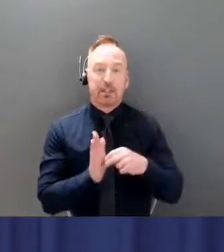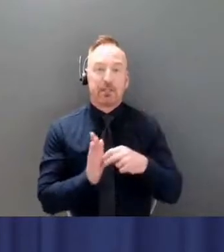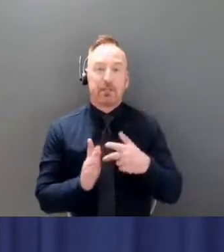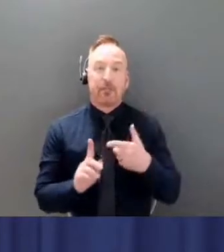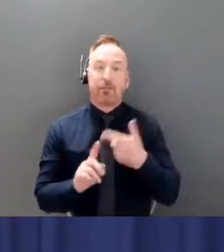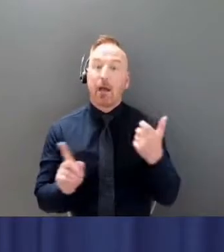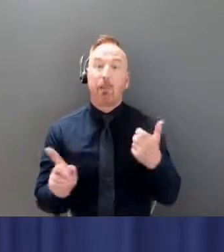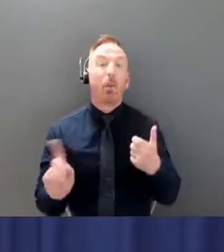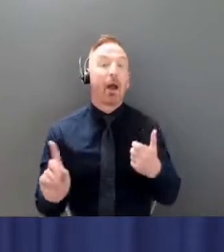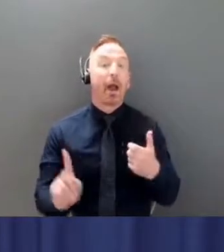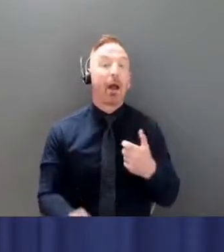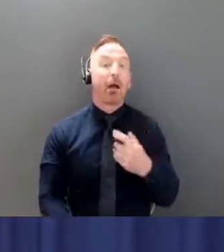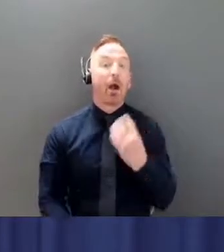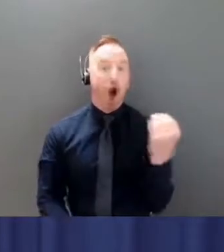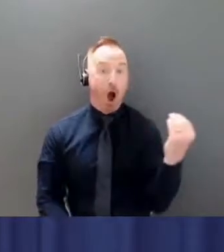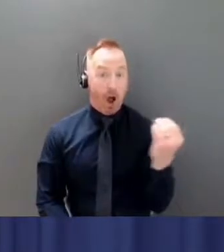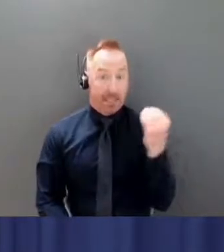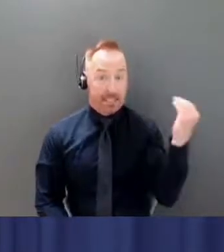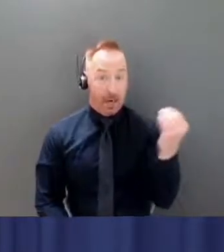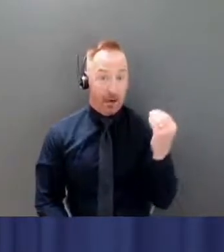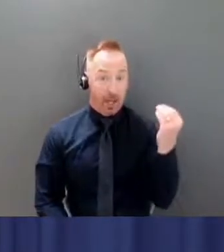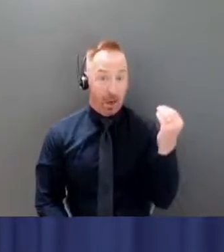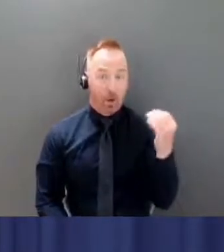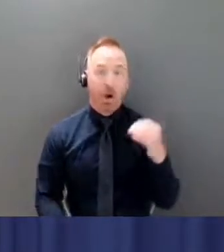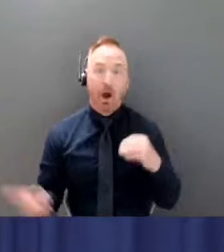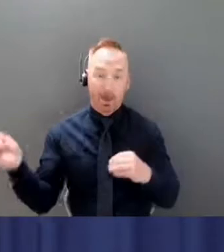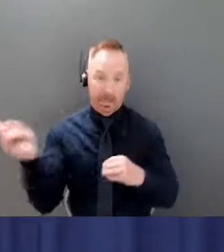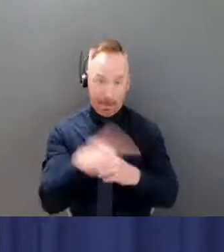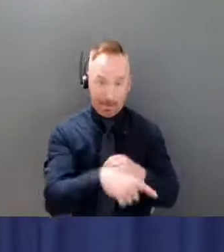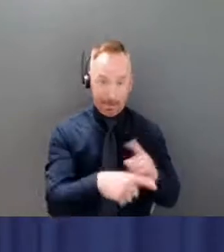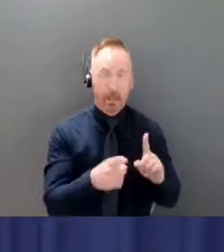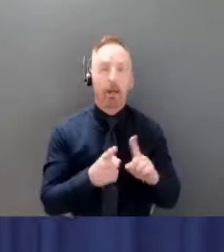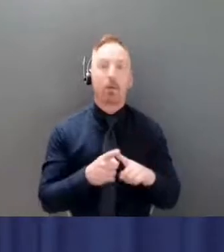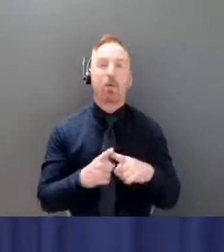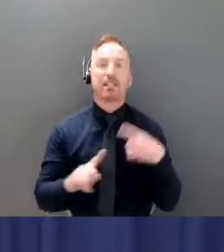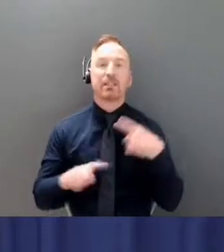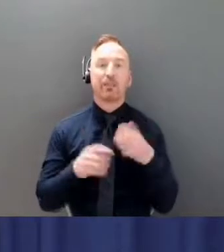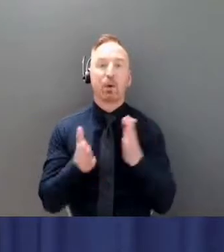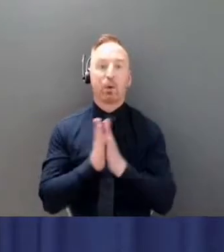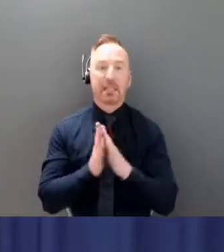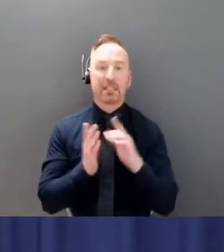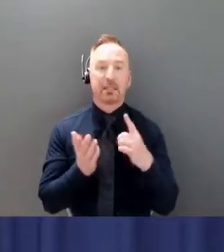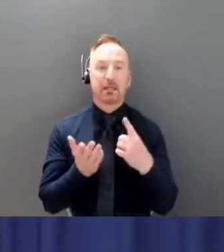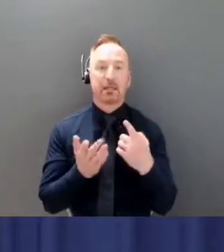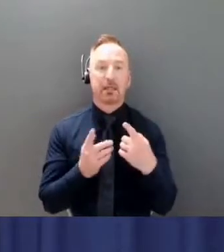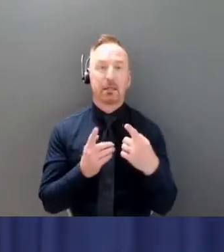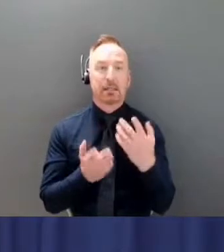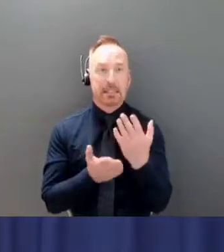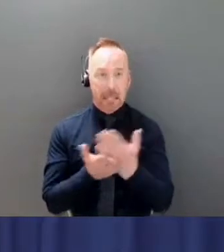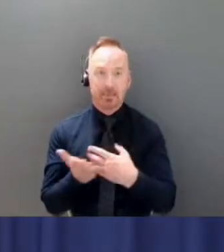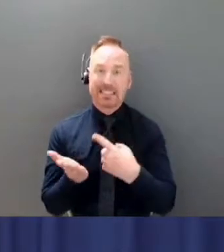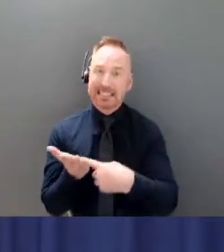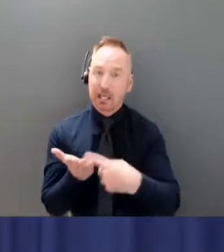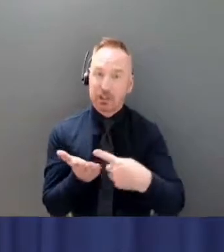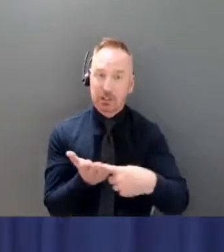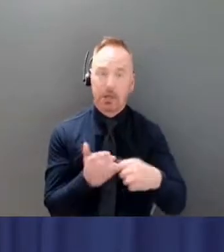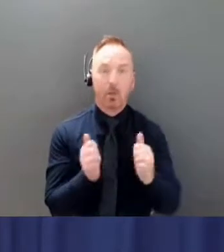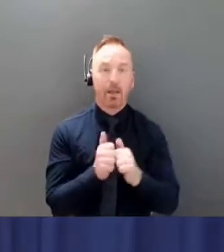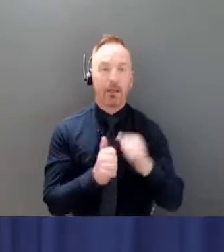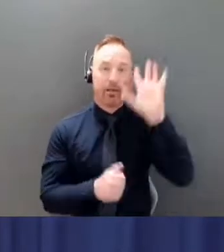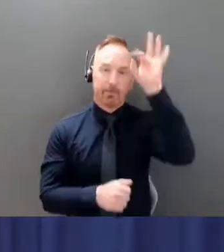We have made the specific request. We've had conversations over the last number of days with the federal government,